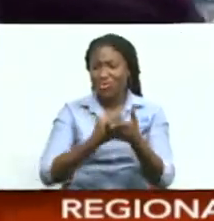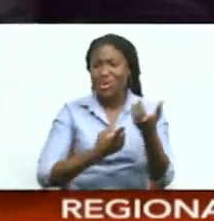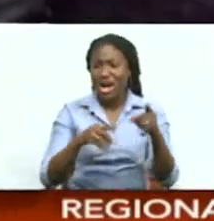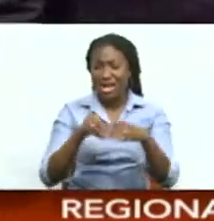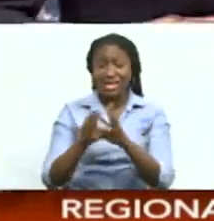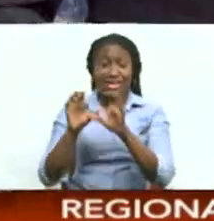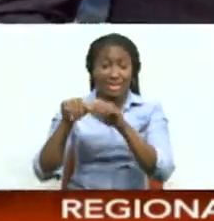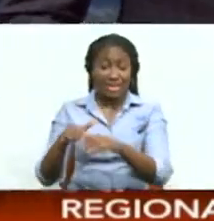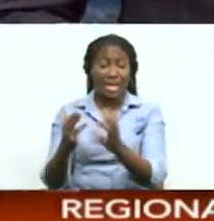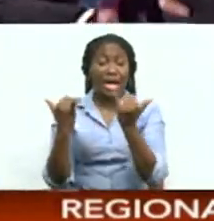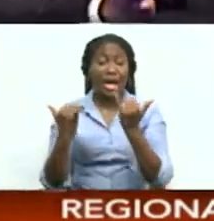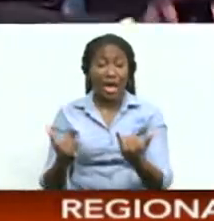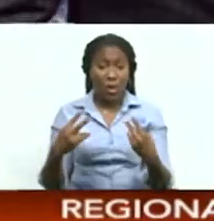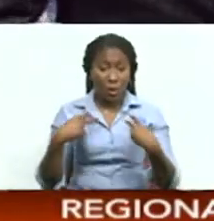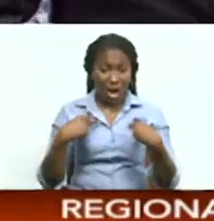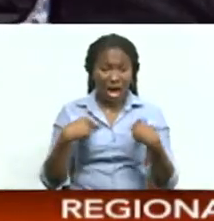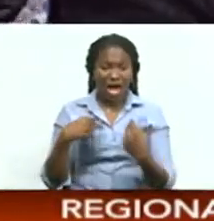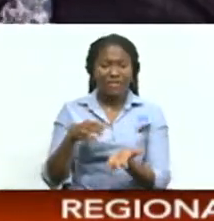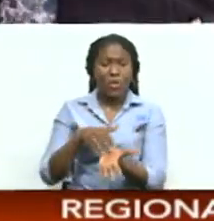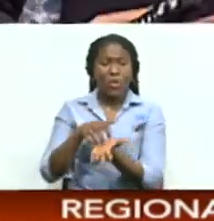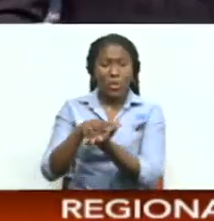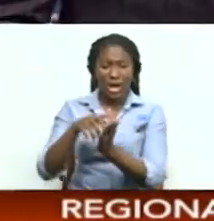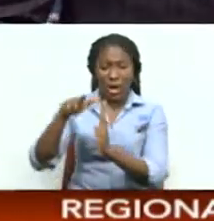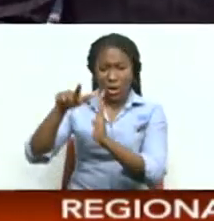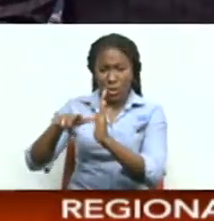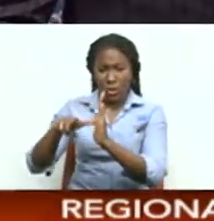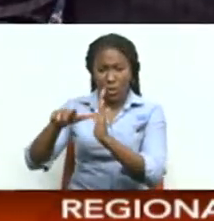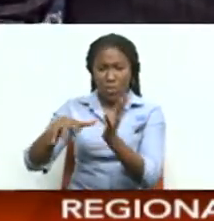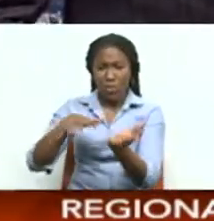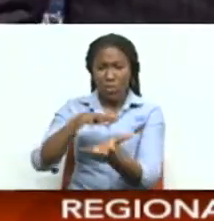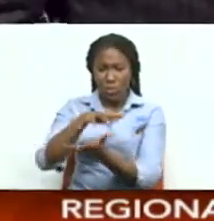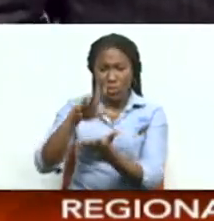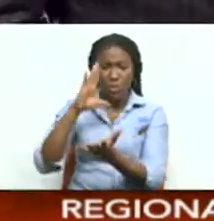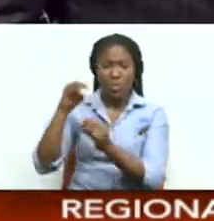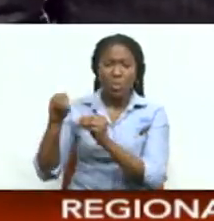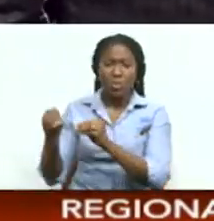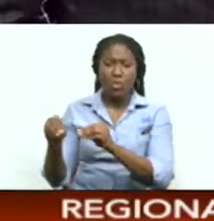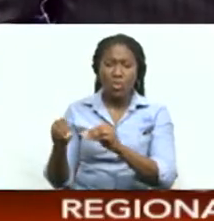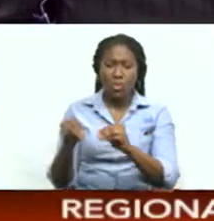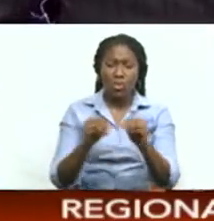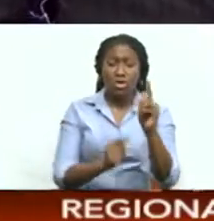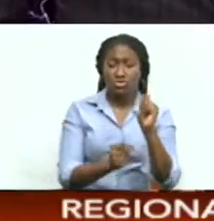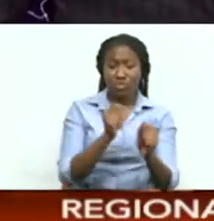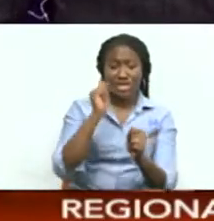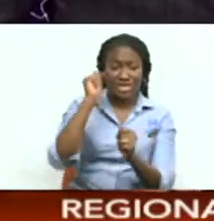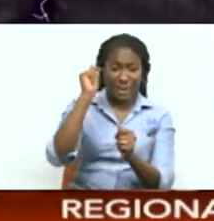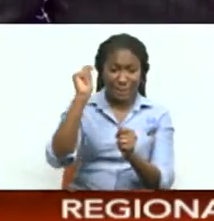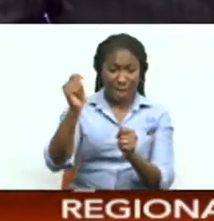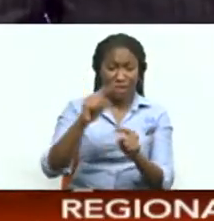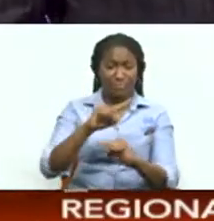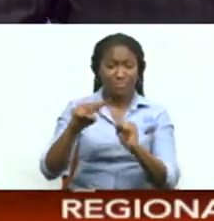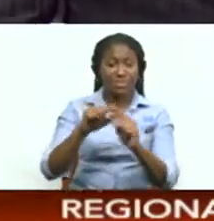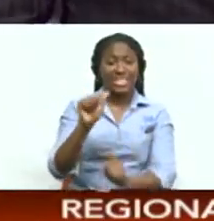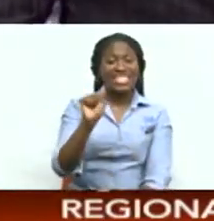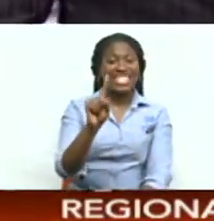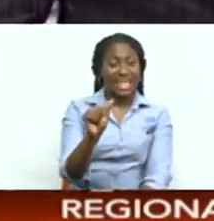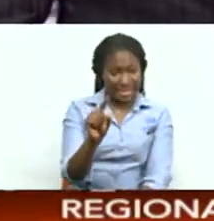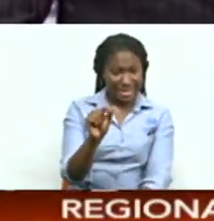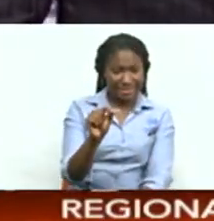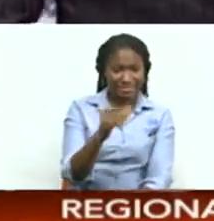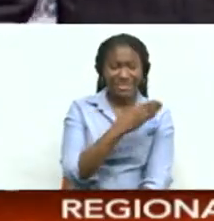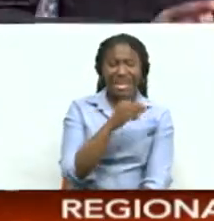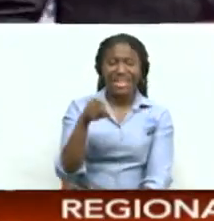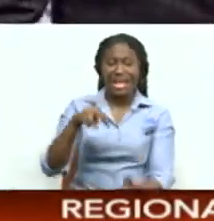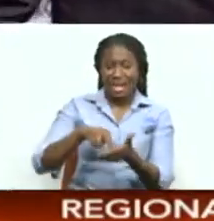the Atlantic We do have a weak low-level trough that is forecast to move across Trinidad and Tobago On Saturday And that could bring the